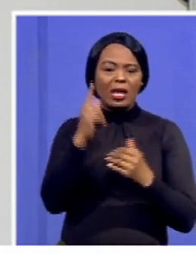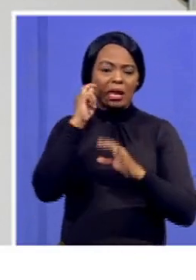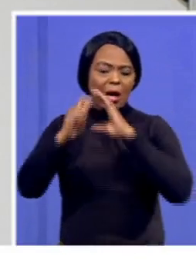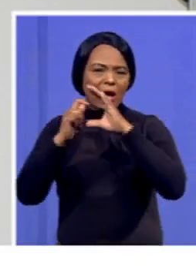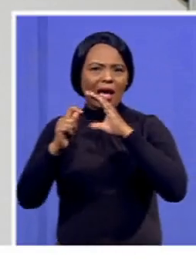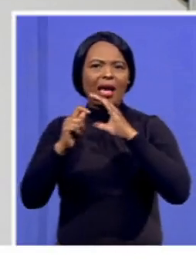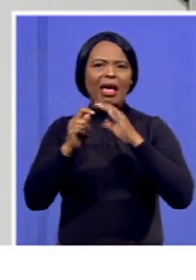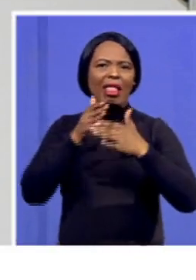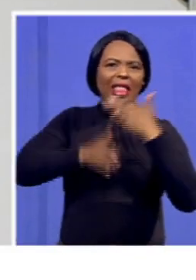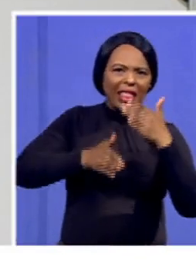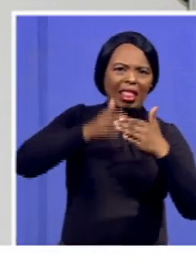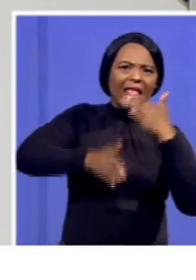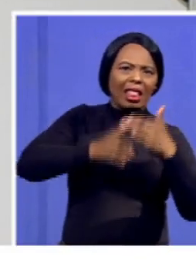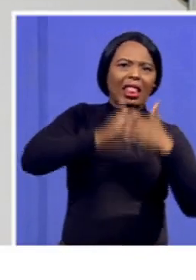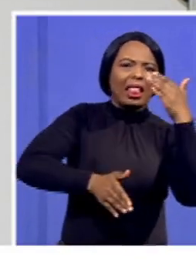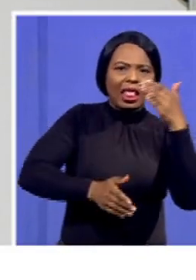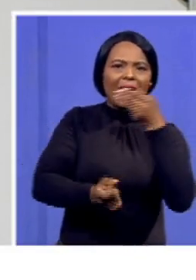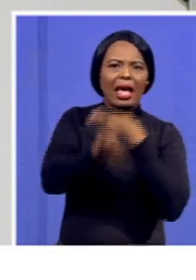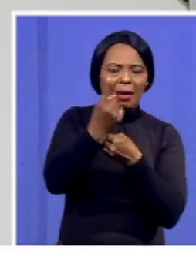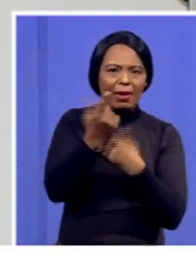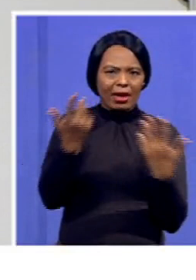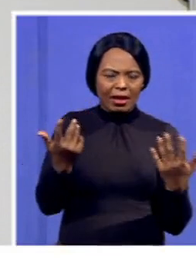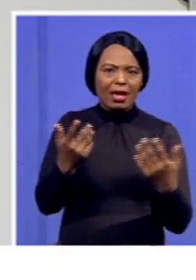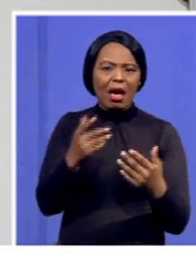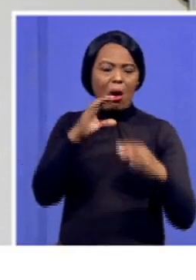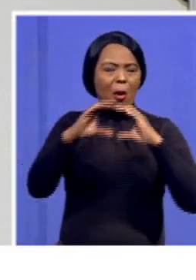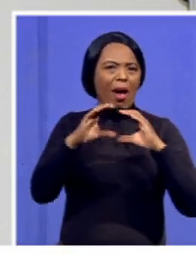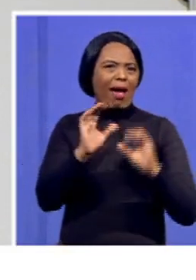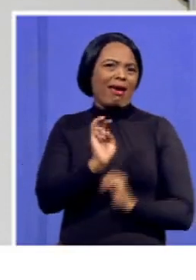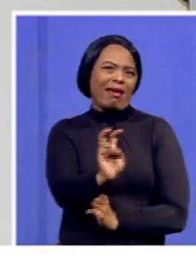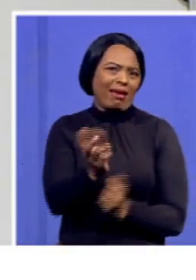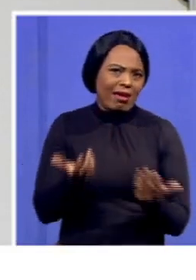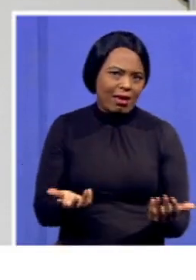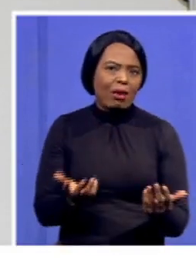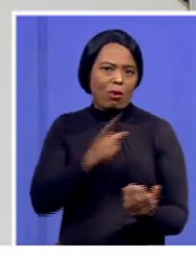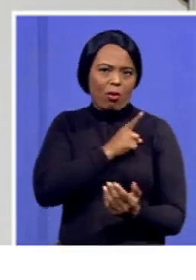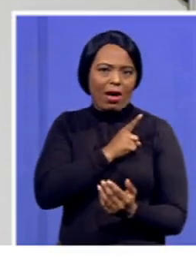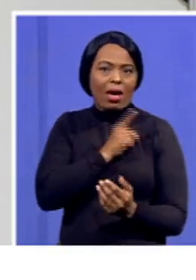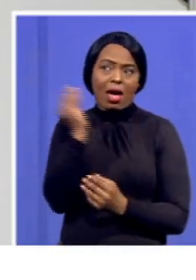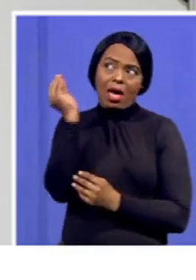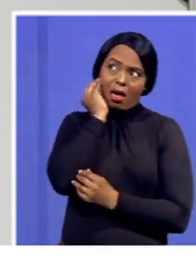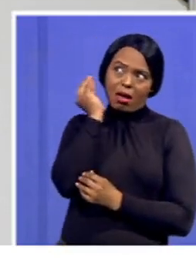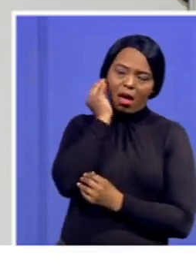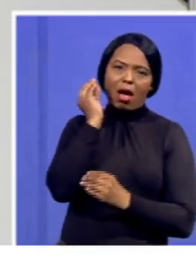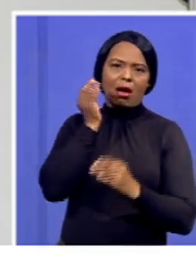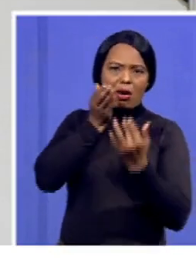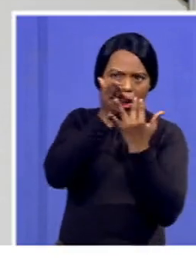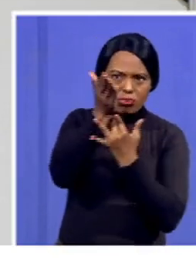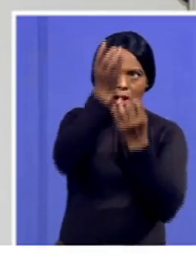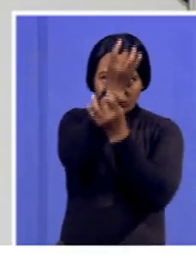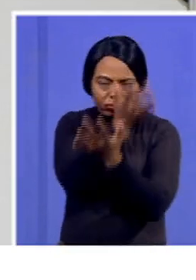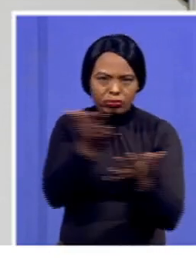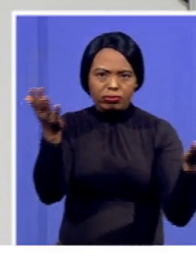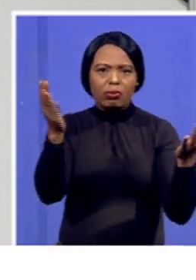and ensuring that we make communication accessible to all. And I think it's a matter that we